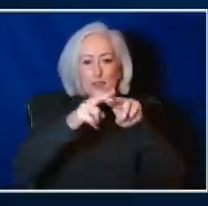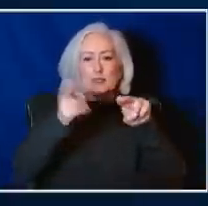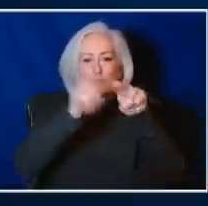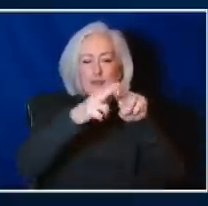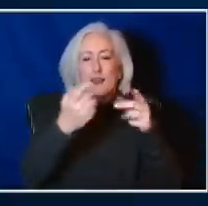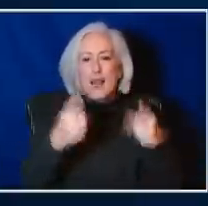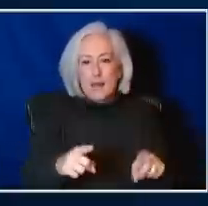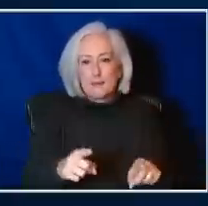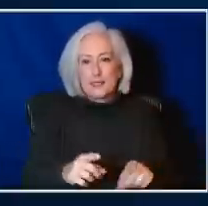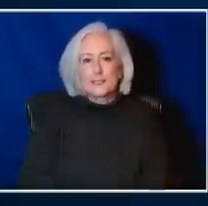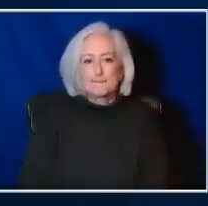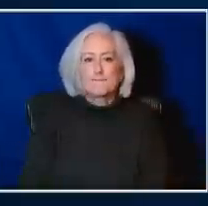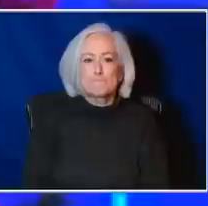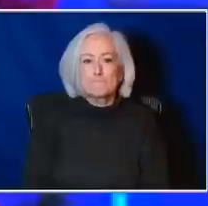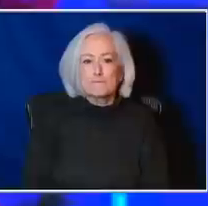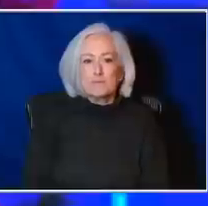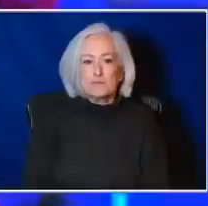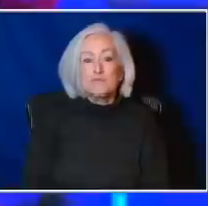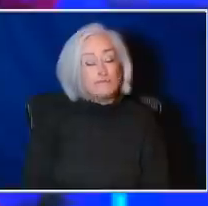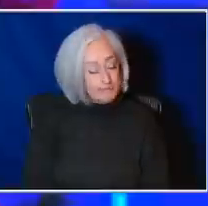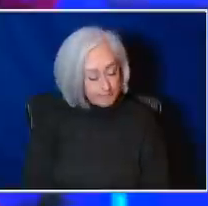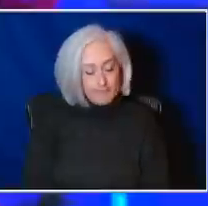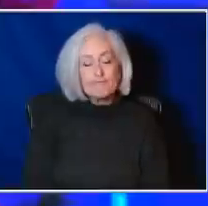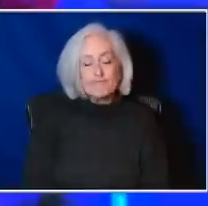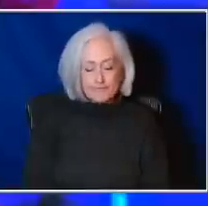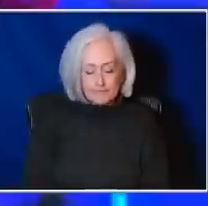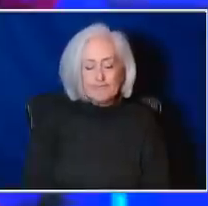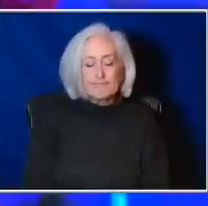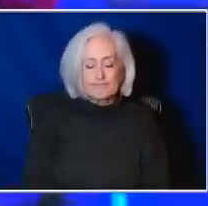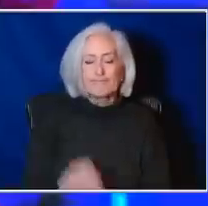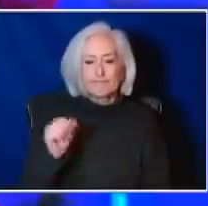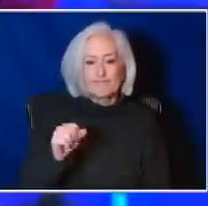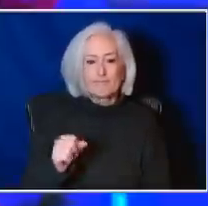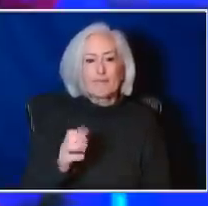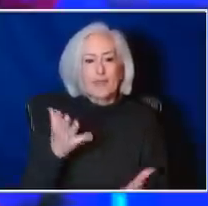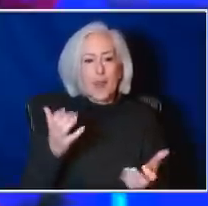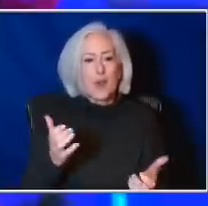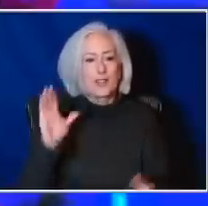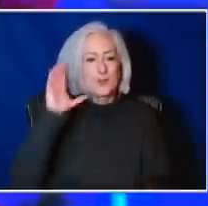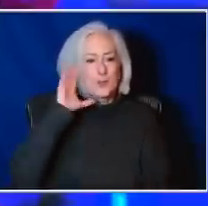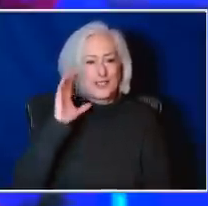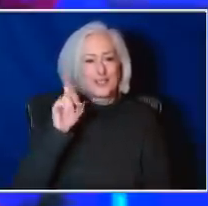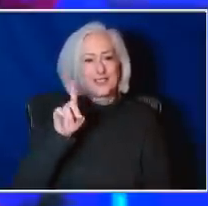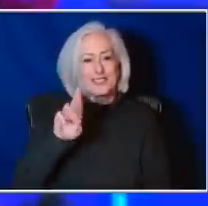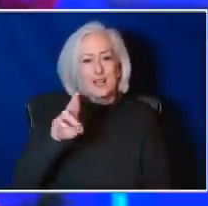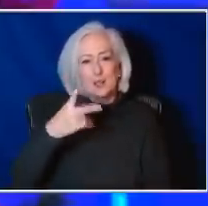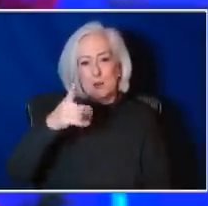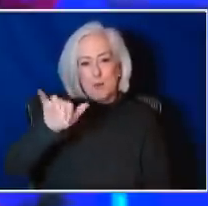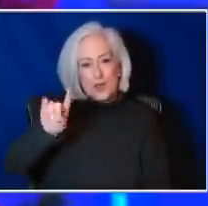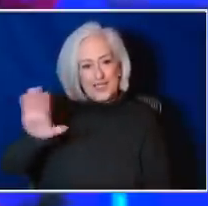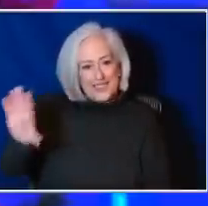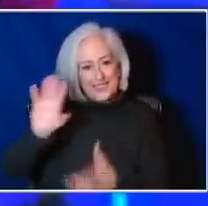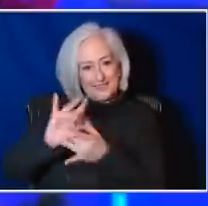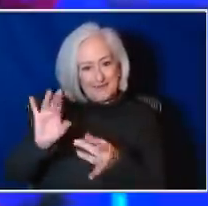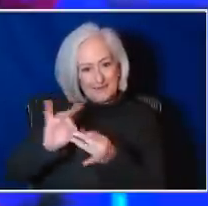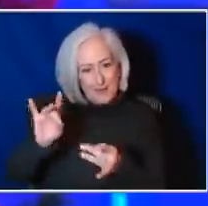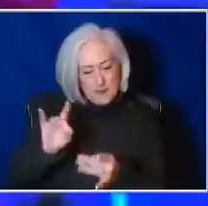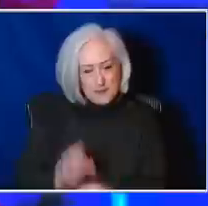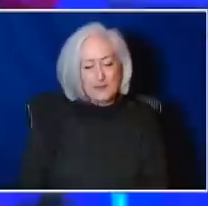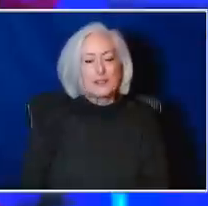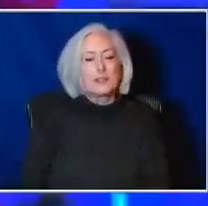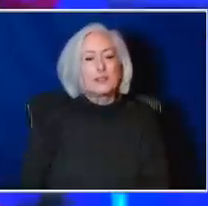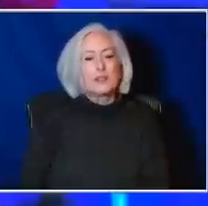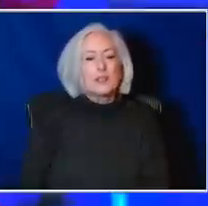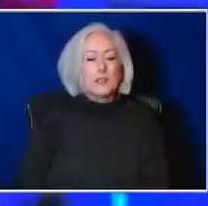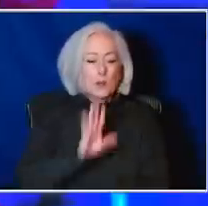beginning to escalate. Yeah, certainly. And I'd like to hear Dr. Poland's thoughts on this. But, you know, right now, again, we've talked about therapy. We